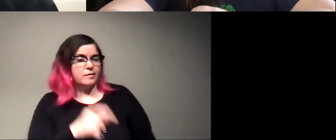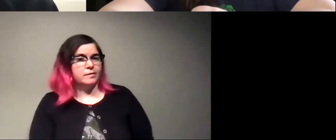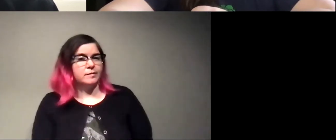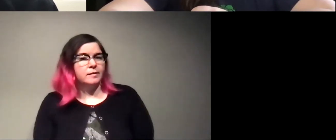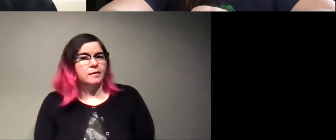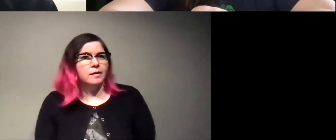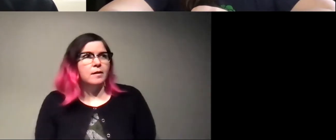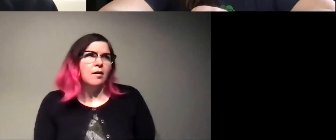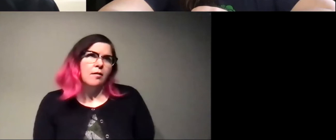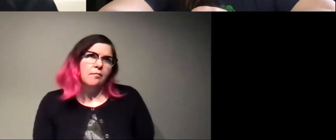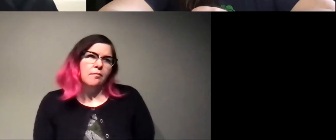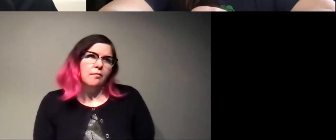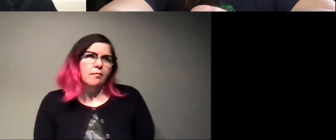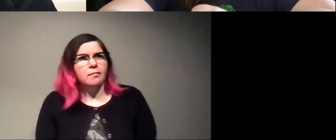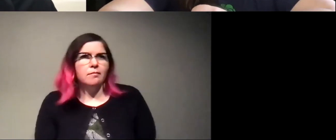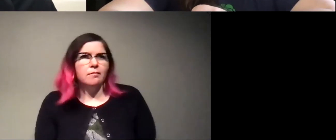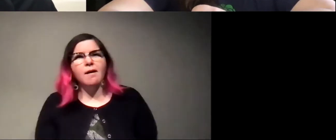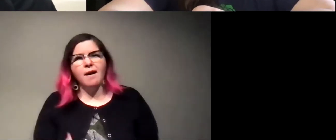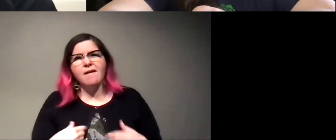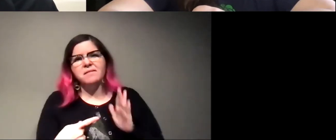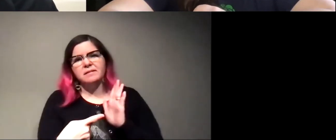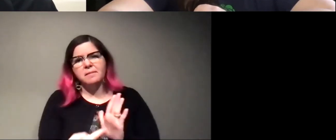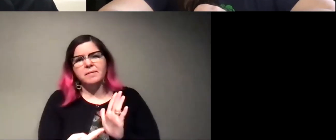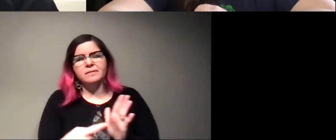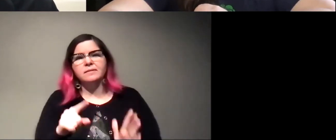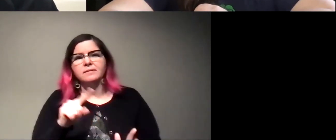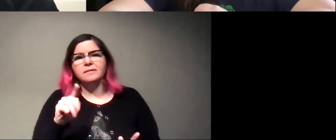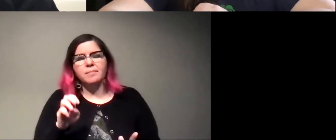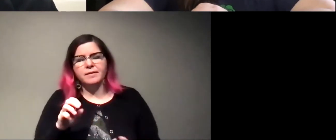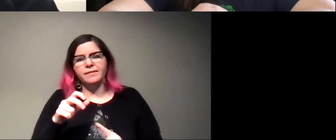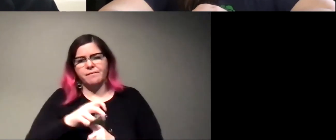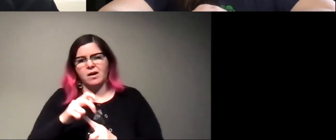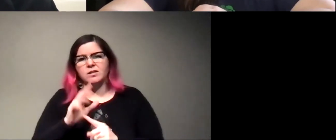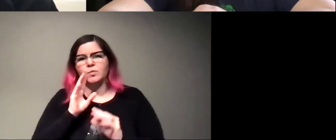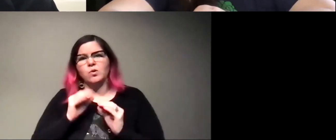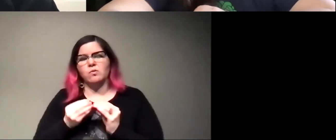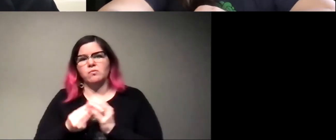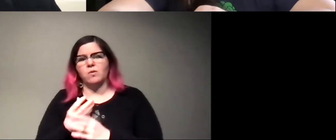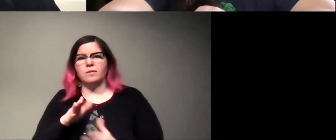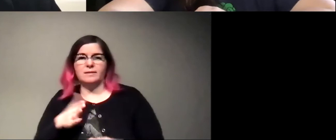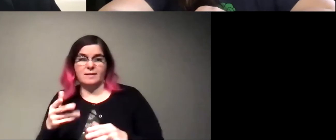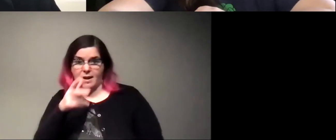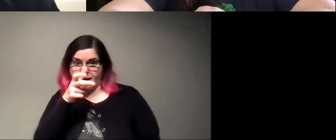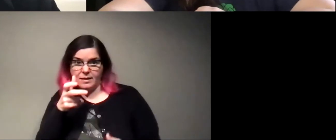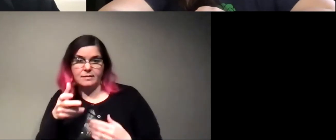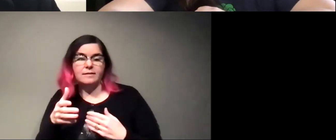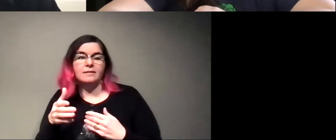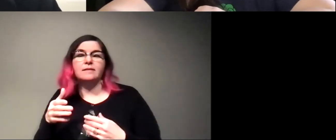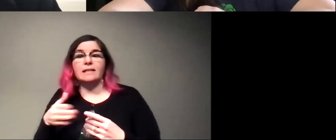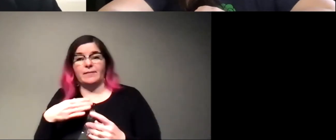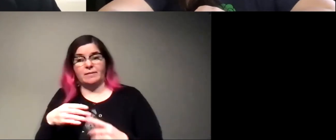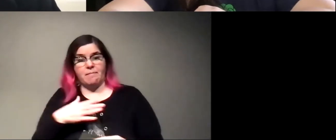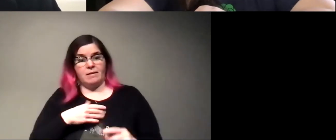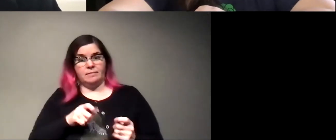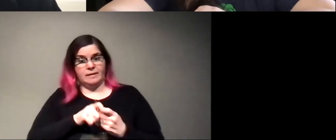Um, well, yeah, so there are examples of zombie fungi that grow in dead ants. Um, even the Ophiocordyceps does